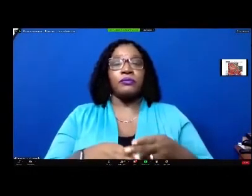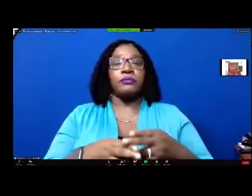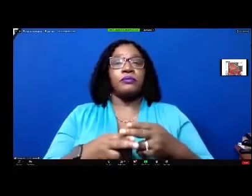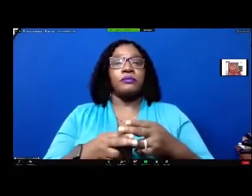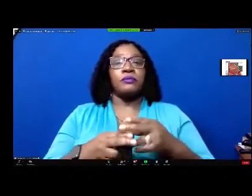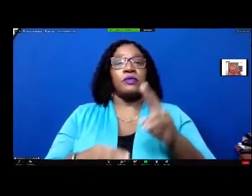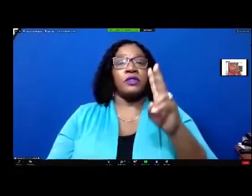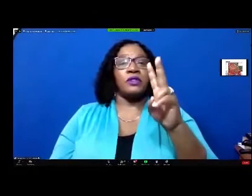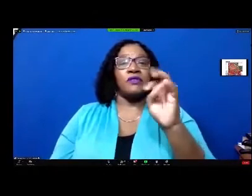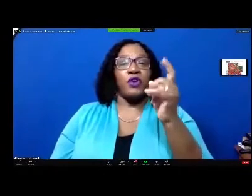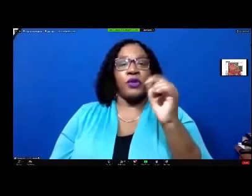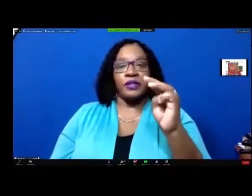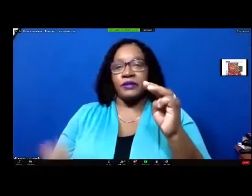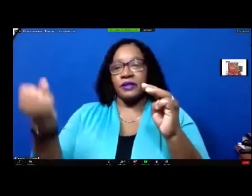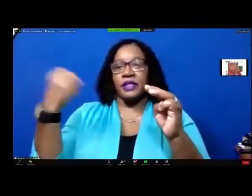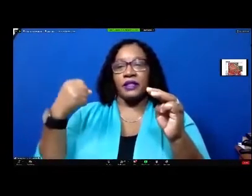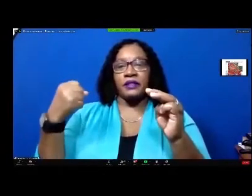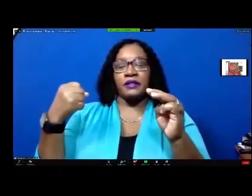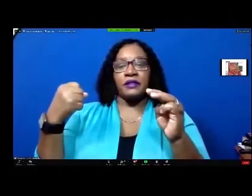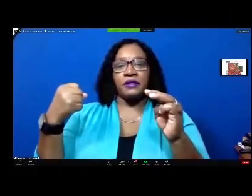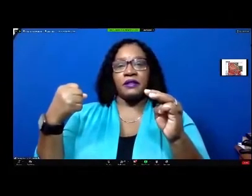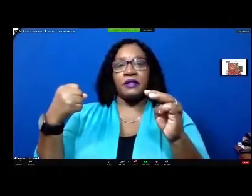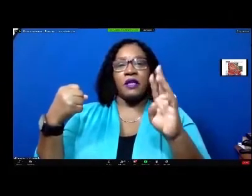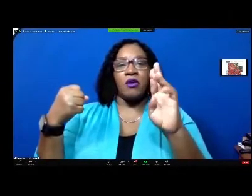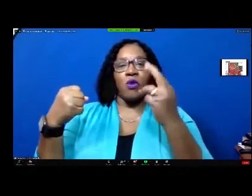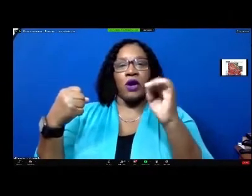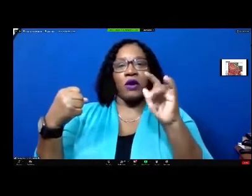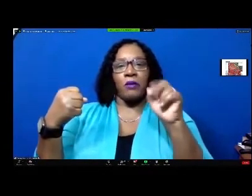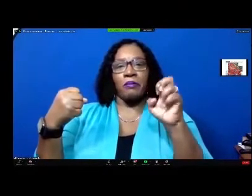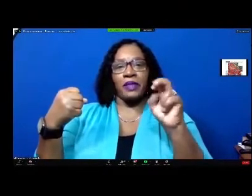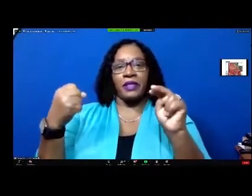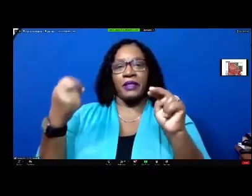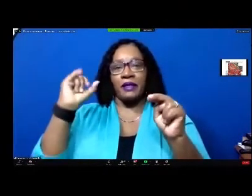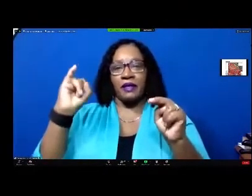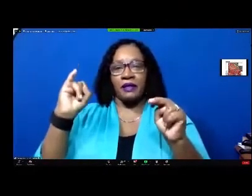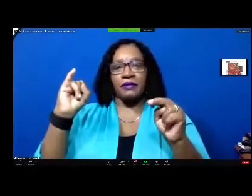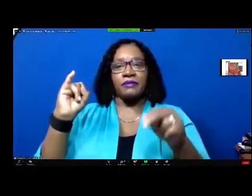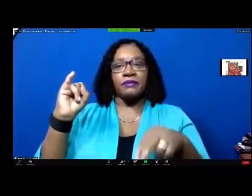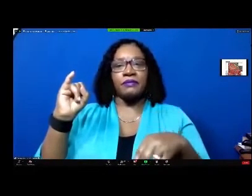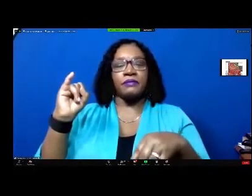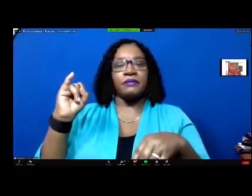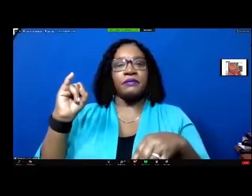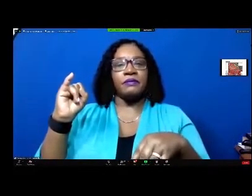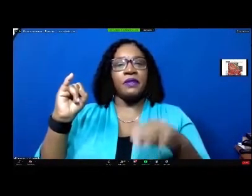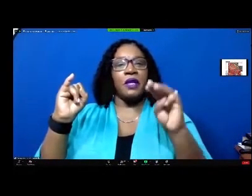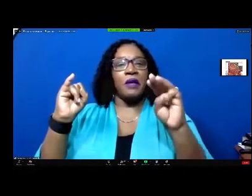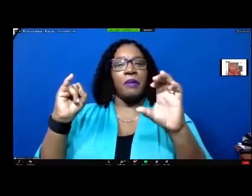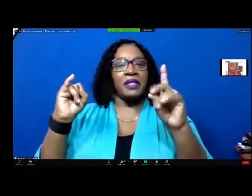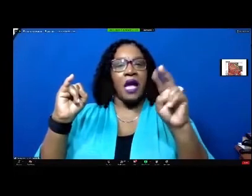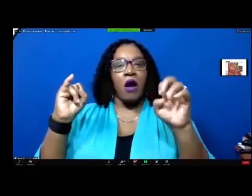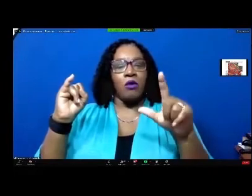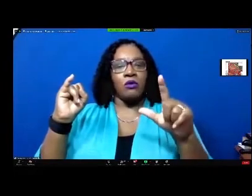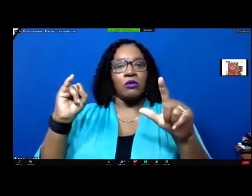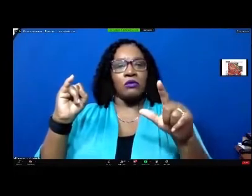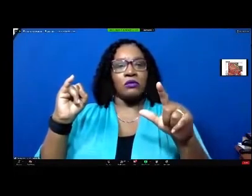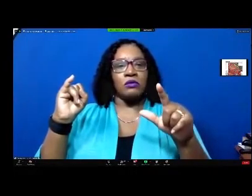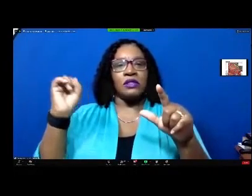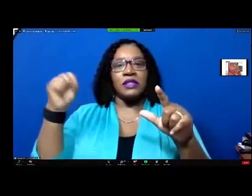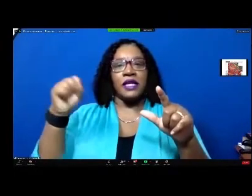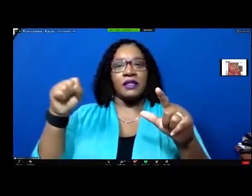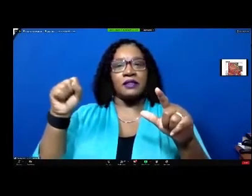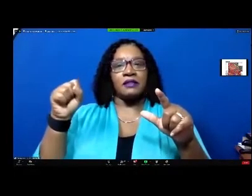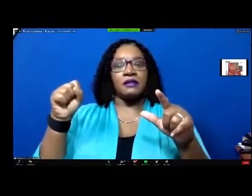bernon yes mr rickman aye mr mcdowell yes